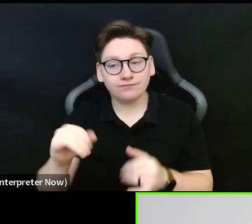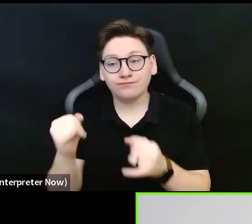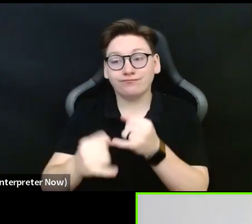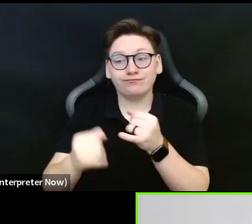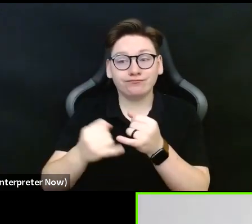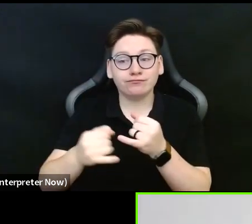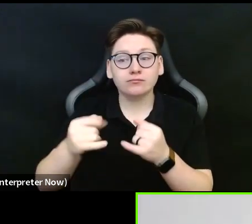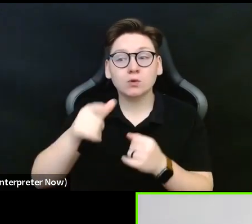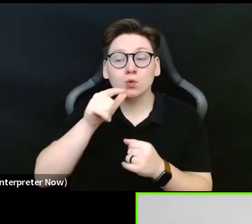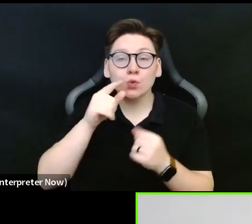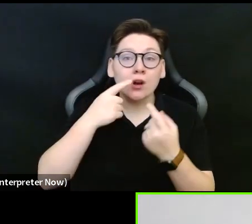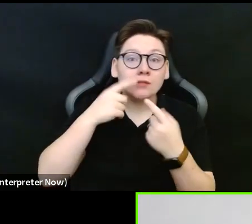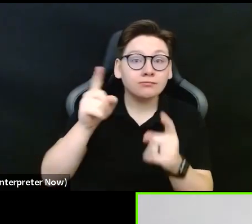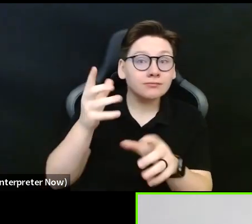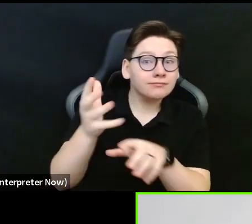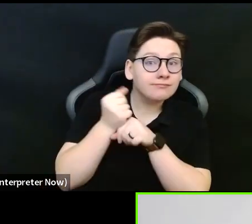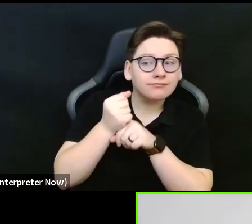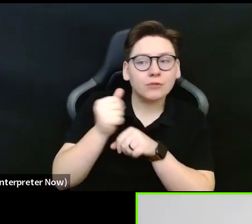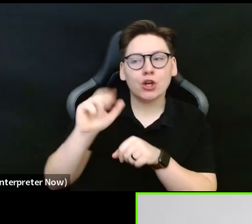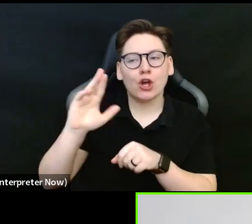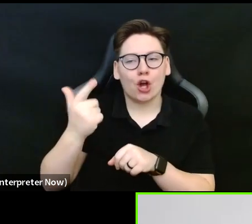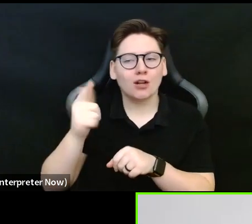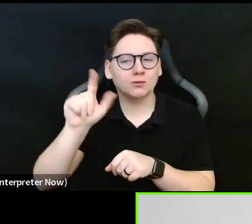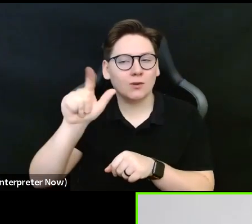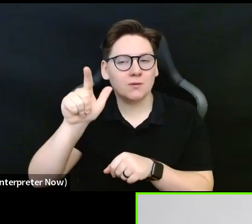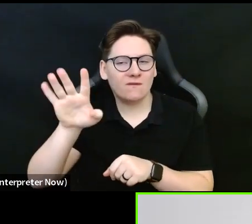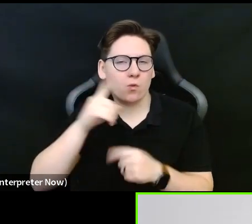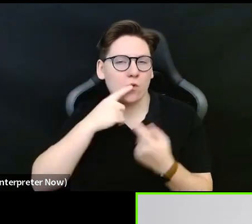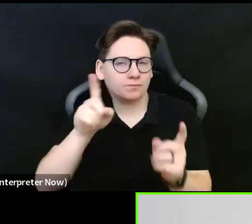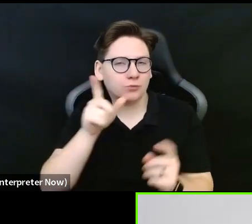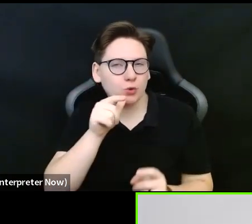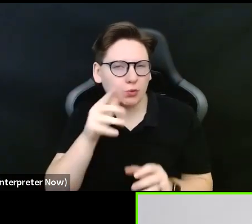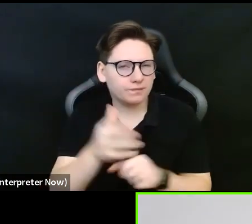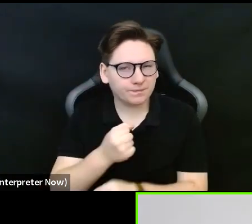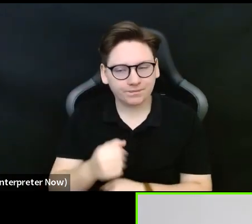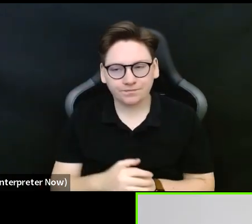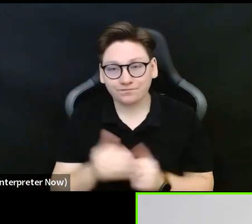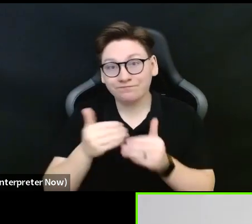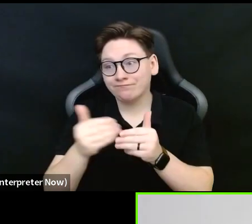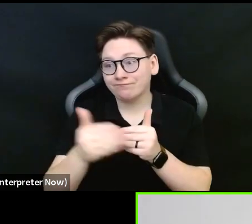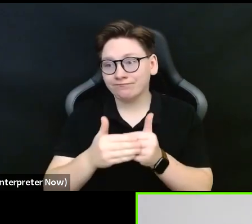grantees will be announced in August 2024. Next slide please.